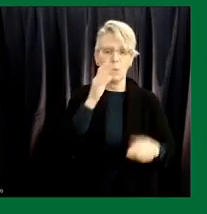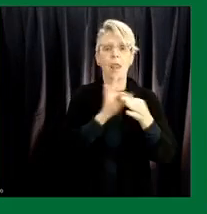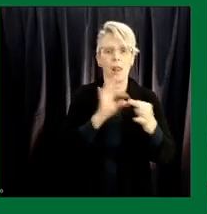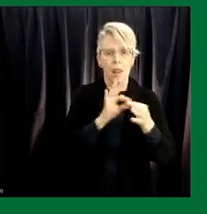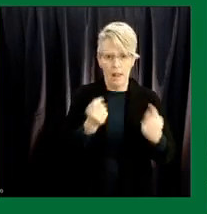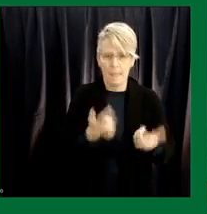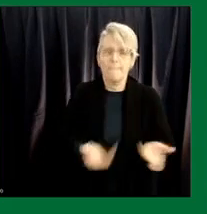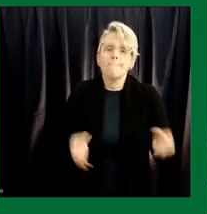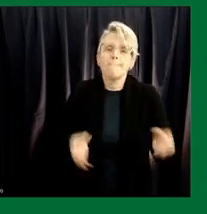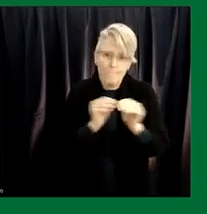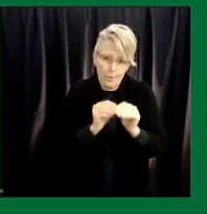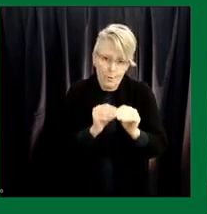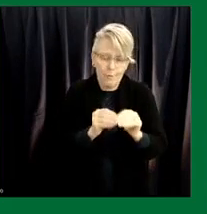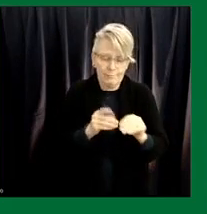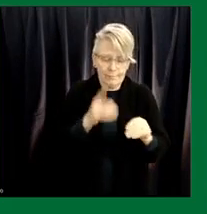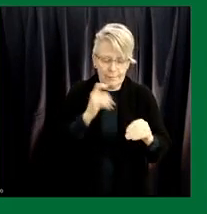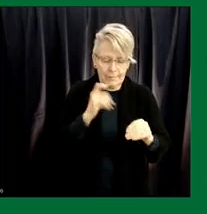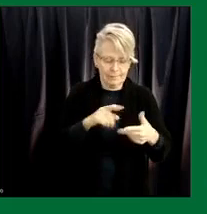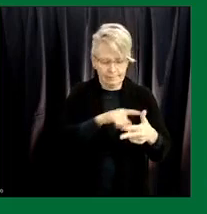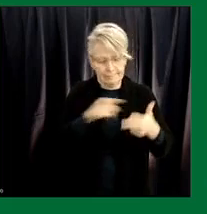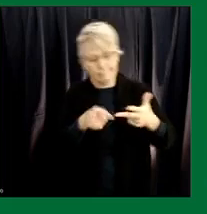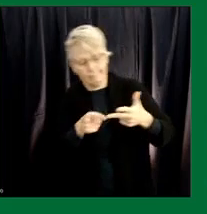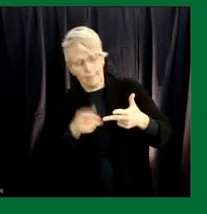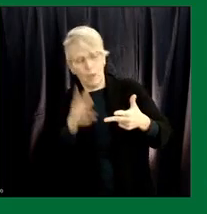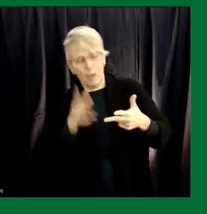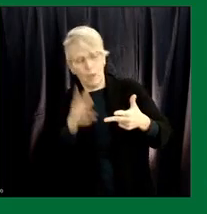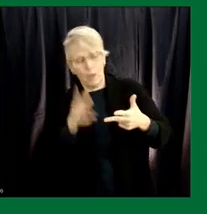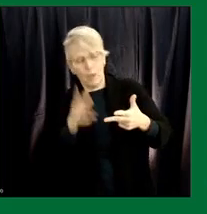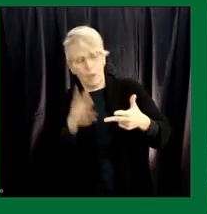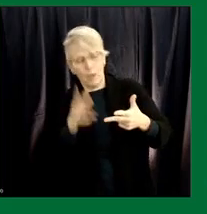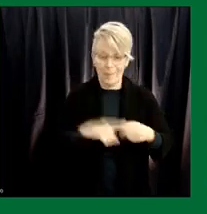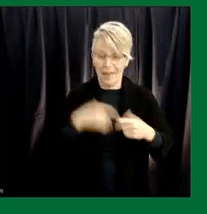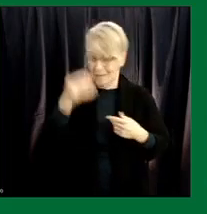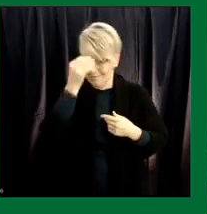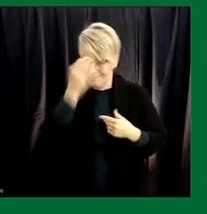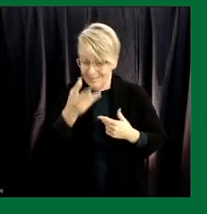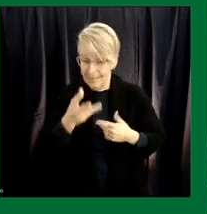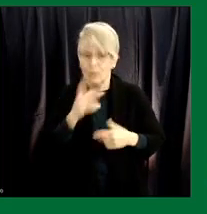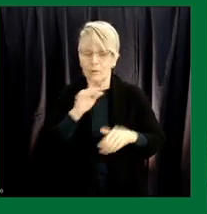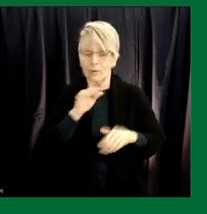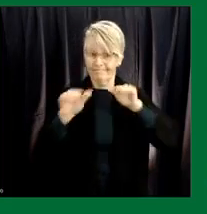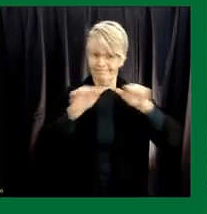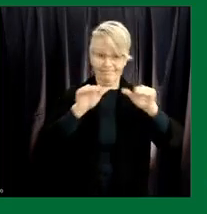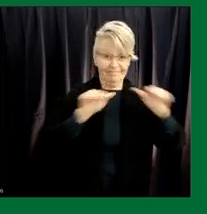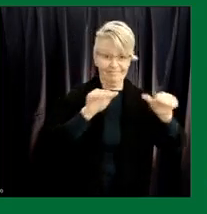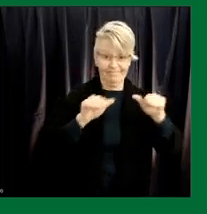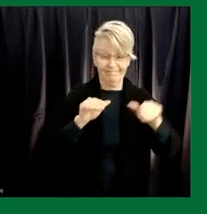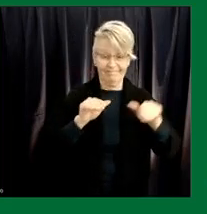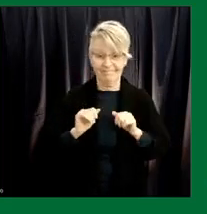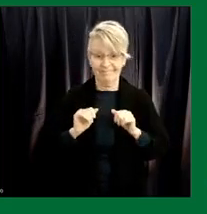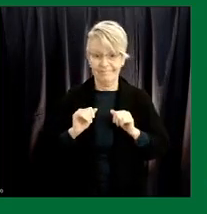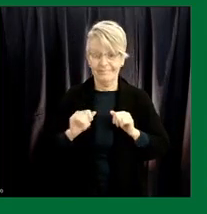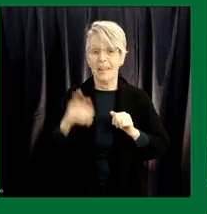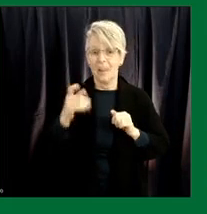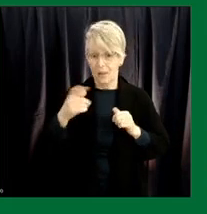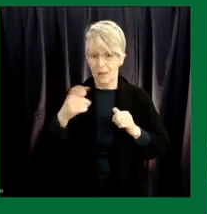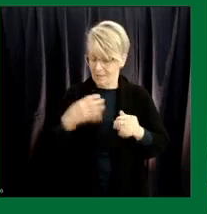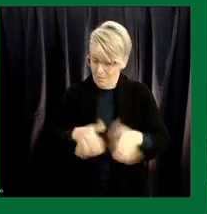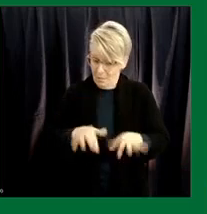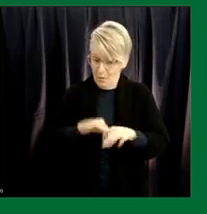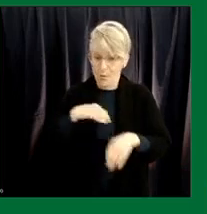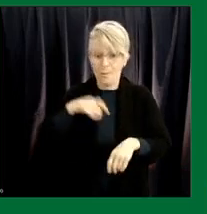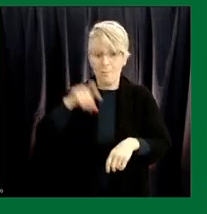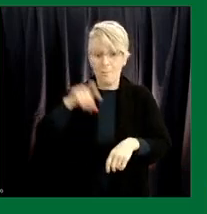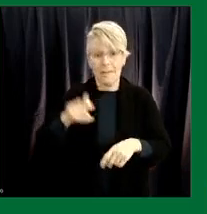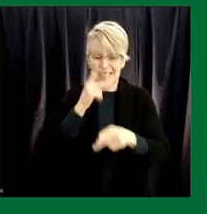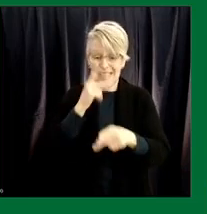following Dr. Gertz's comments. I'll say that it is a reminder for all of us as to why we need to keep doing exactly what we are